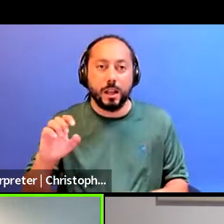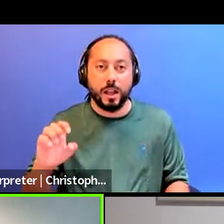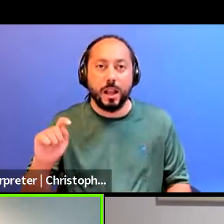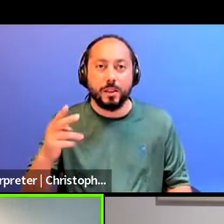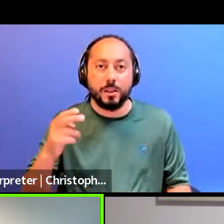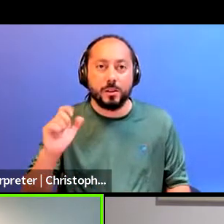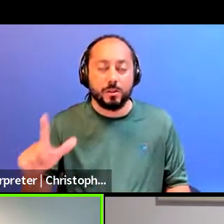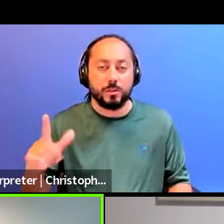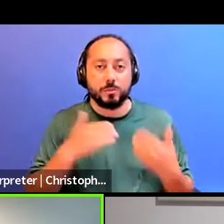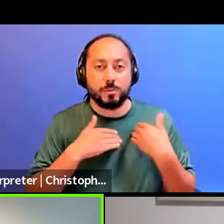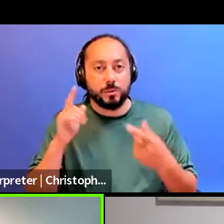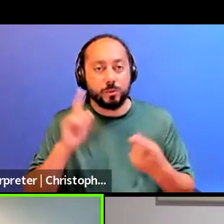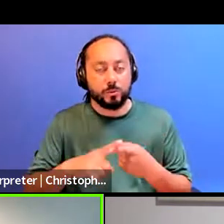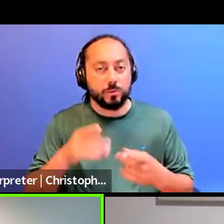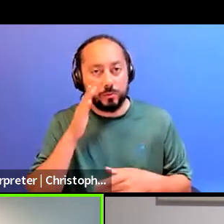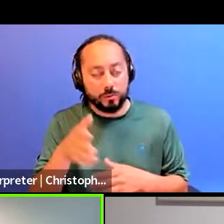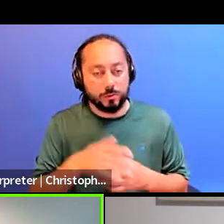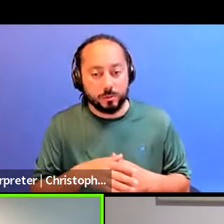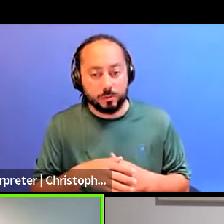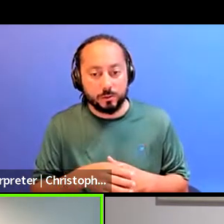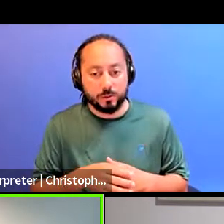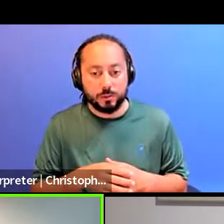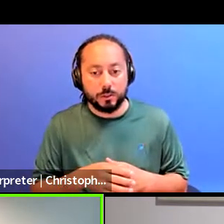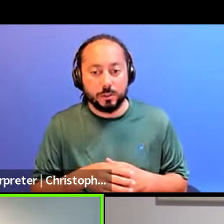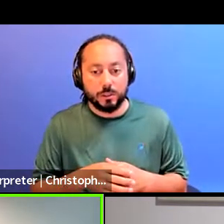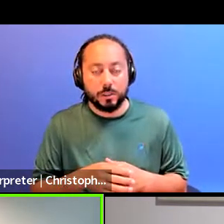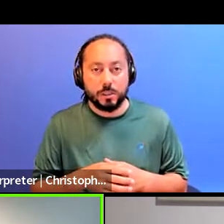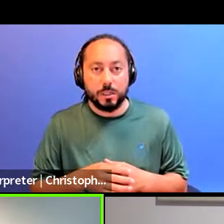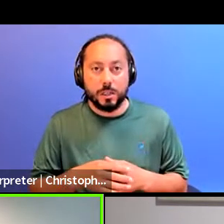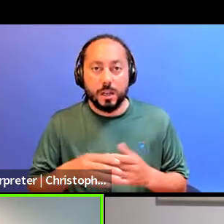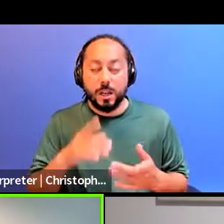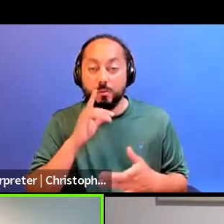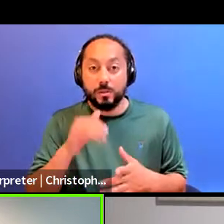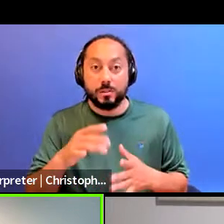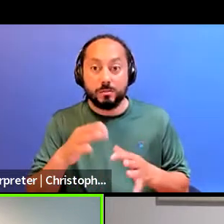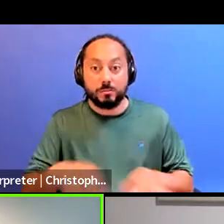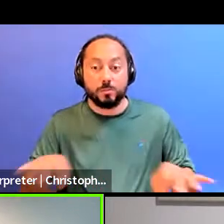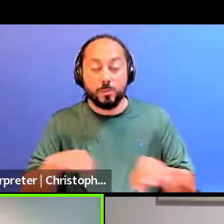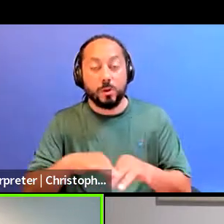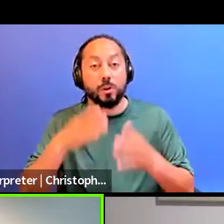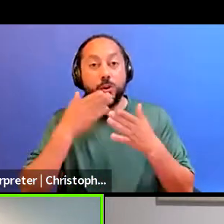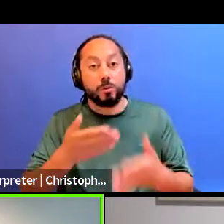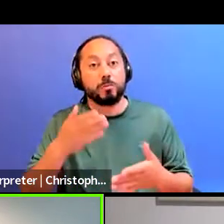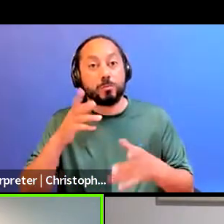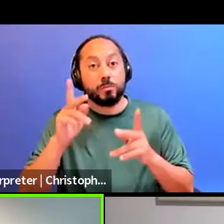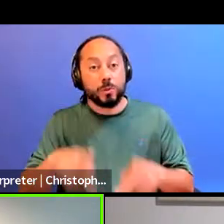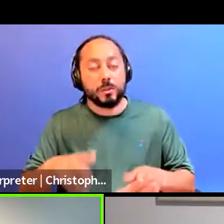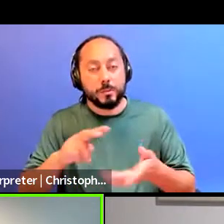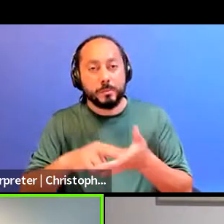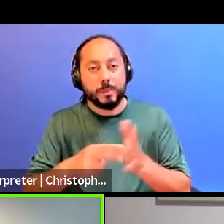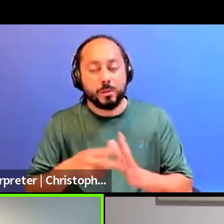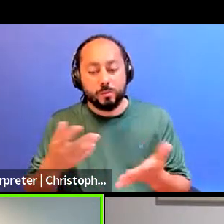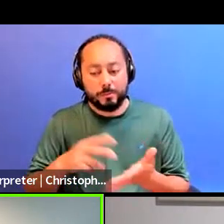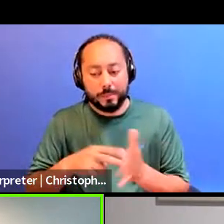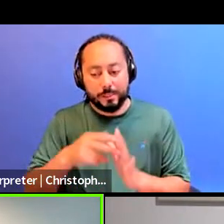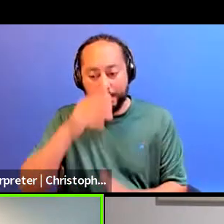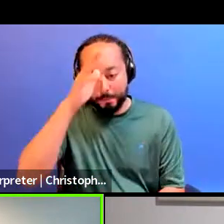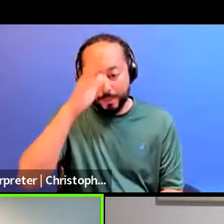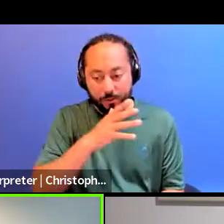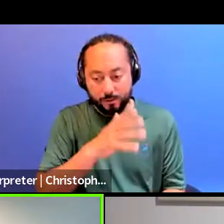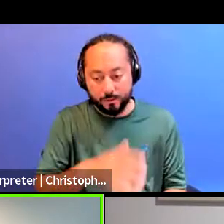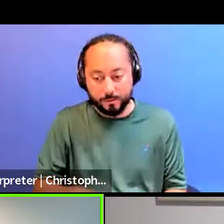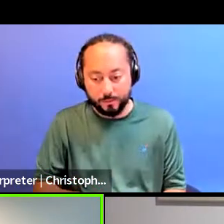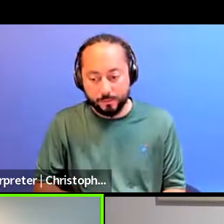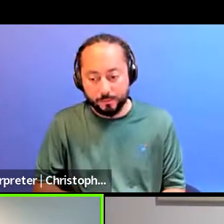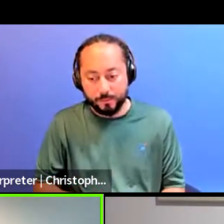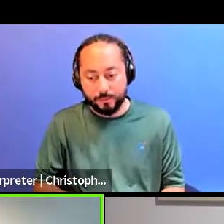taking seriously what it, you know, taking seriously what it means to be a good person is all about what parenting is, but it's also about how to navigate actually in this world.